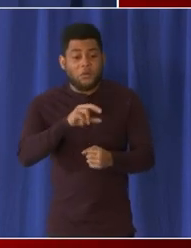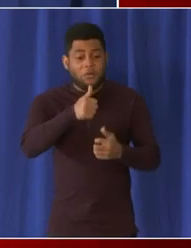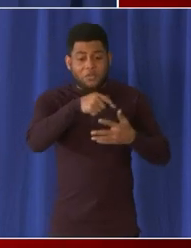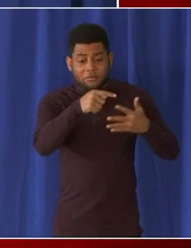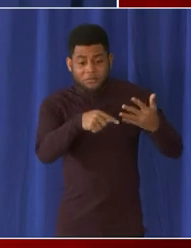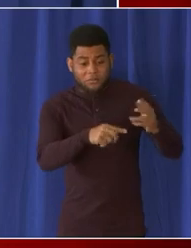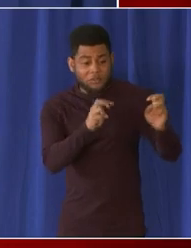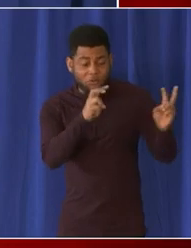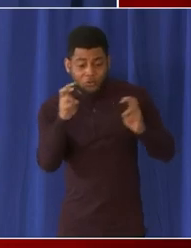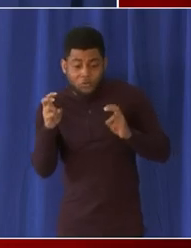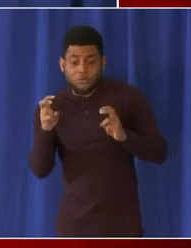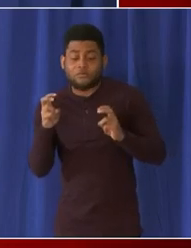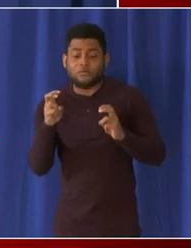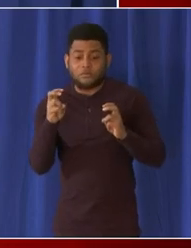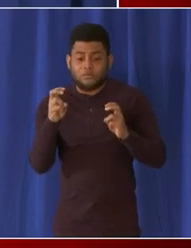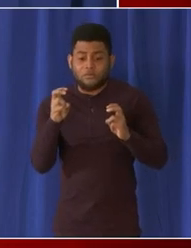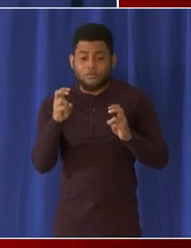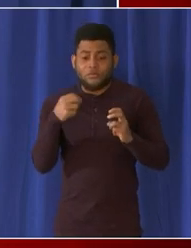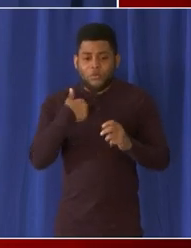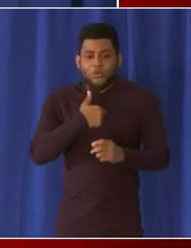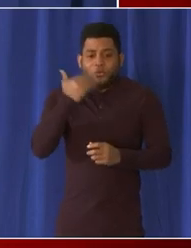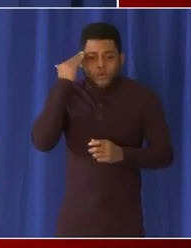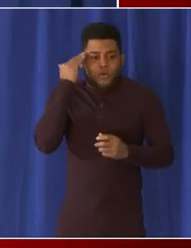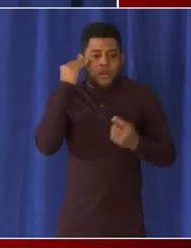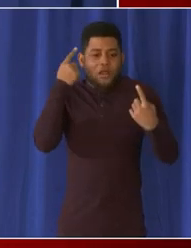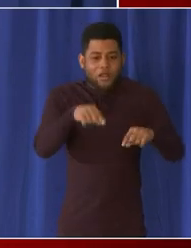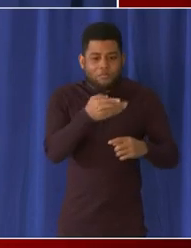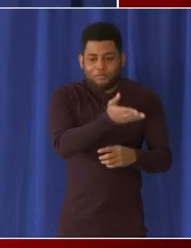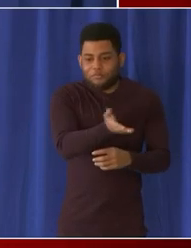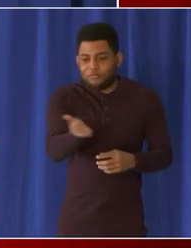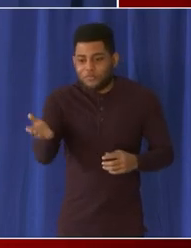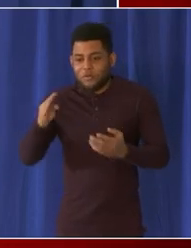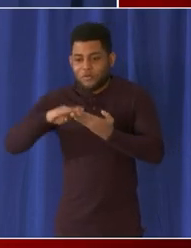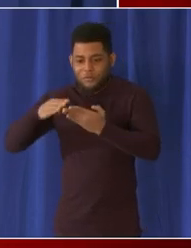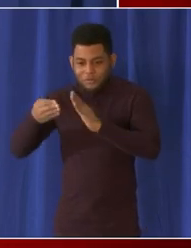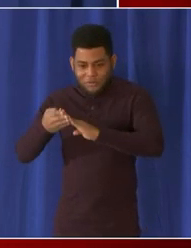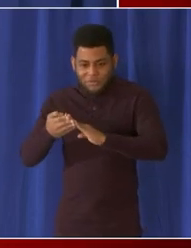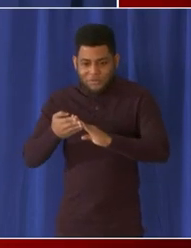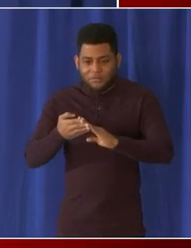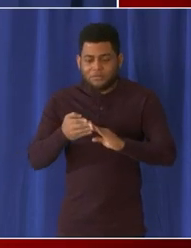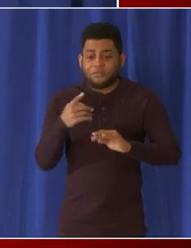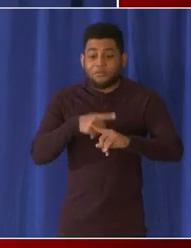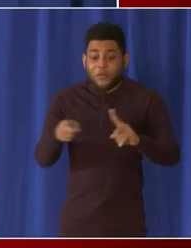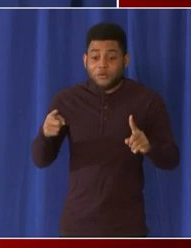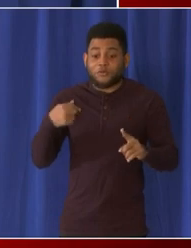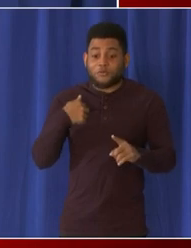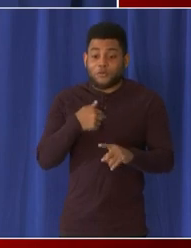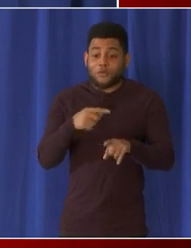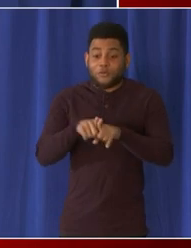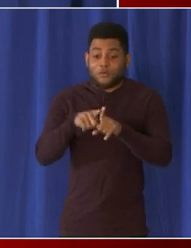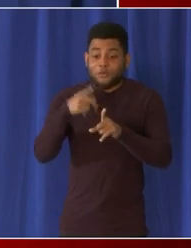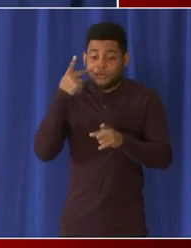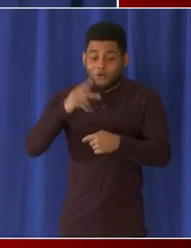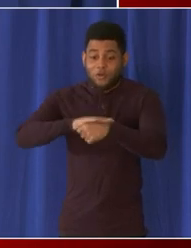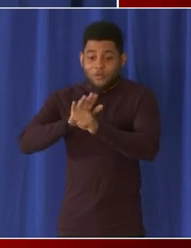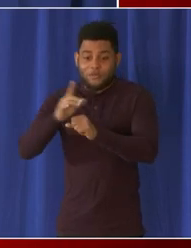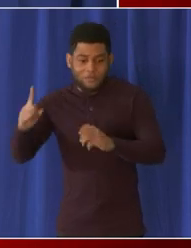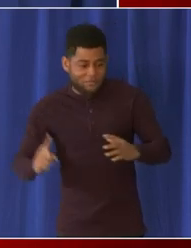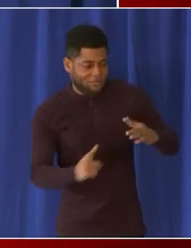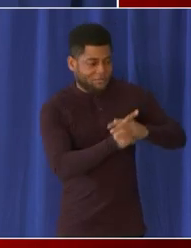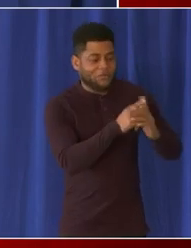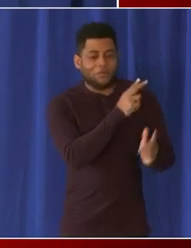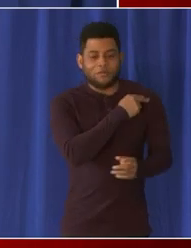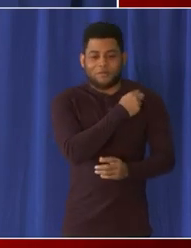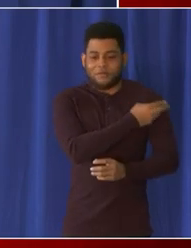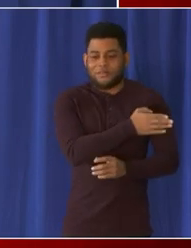uh those individuals come from the community and so we see some of that same community covid that's coming into the hospitals uh and we're working to make that avail